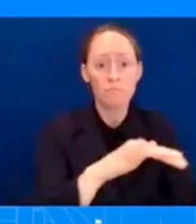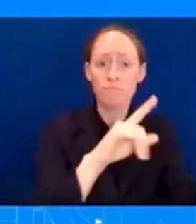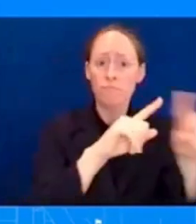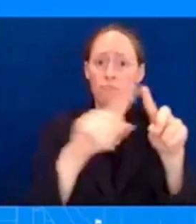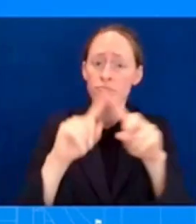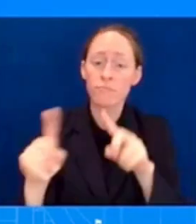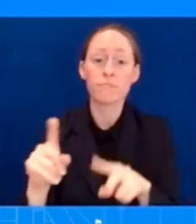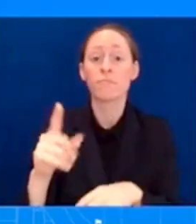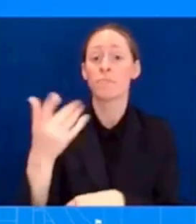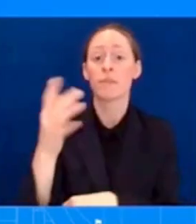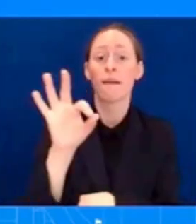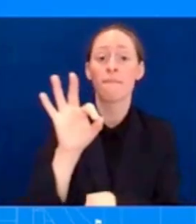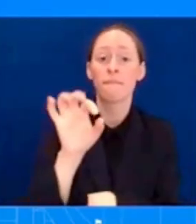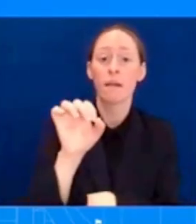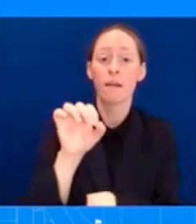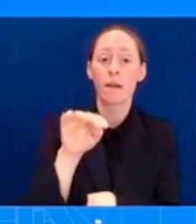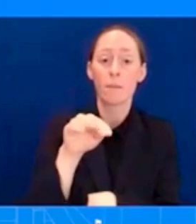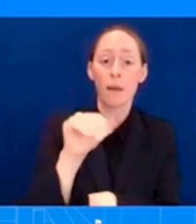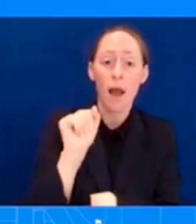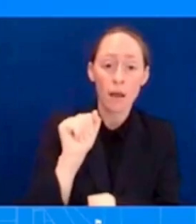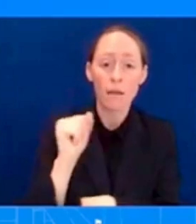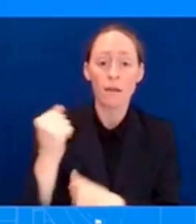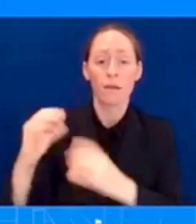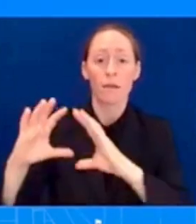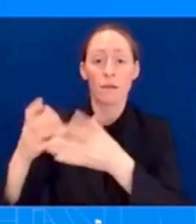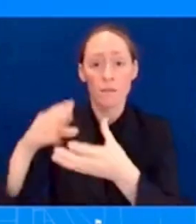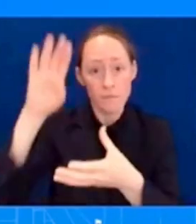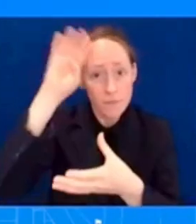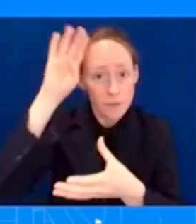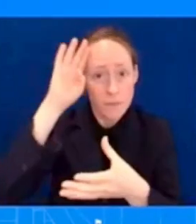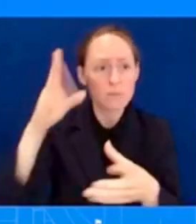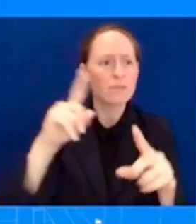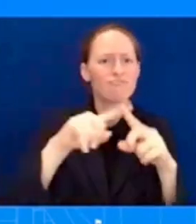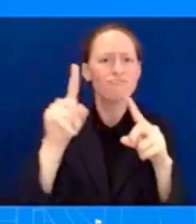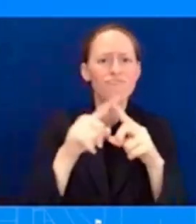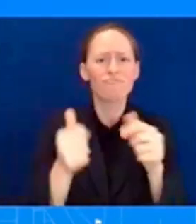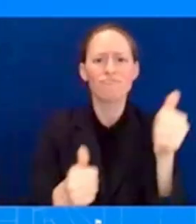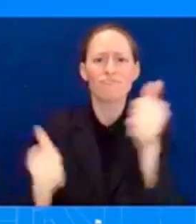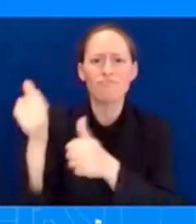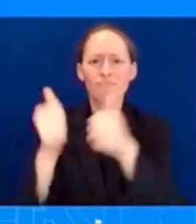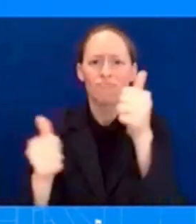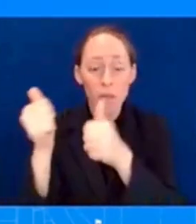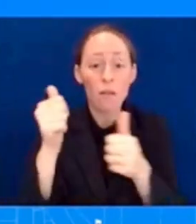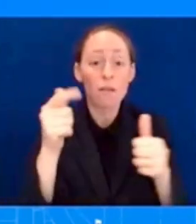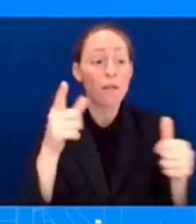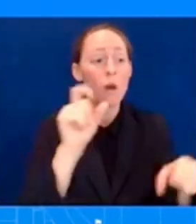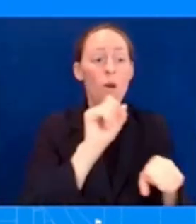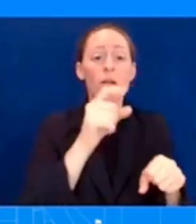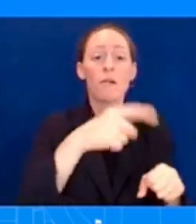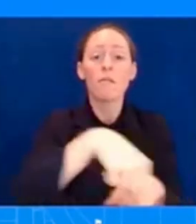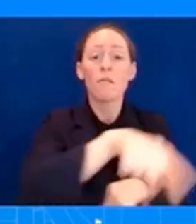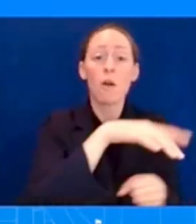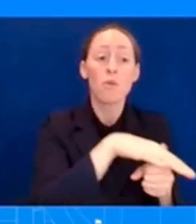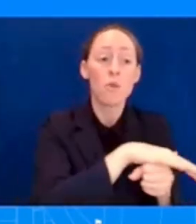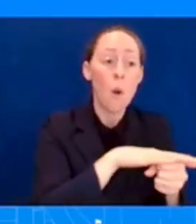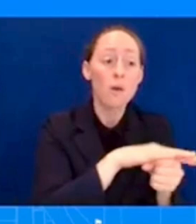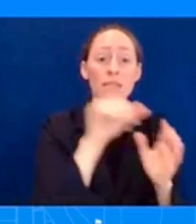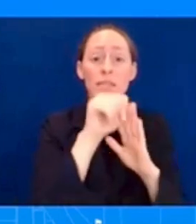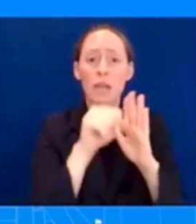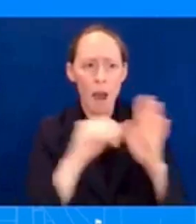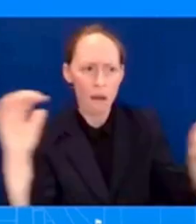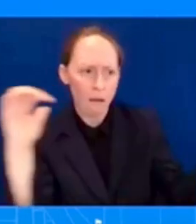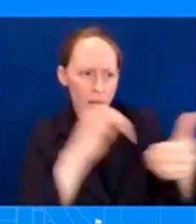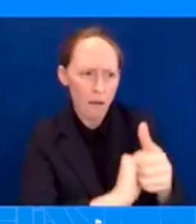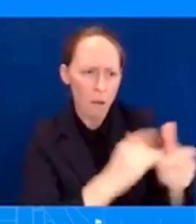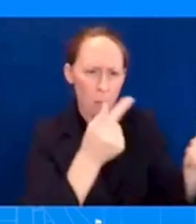officials to work with state and local officials to assess the needs on the ground and they are providing regular updates to him and the white